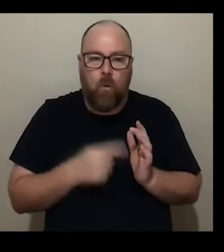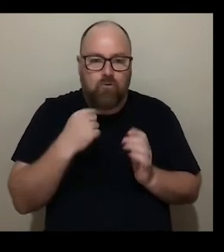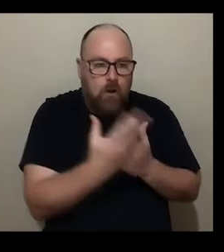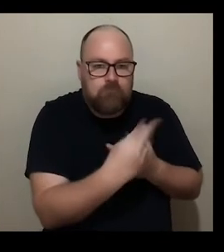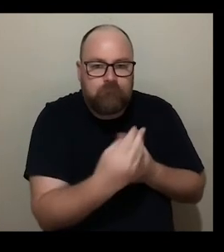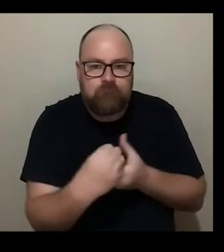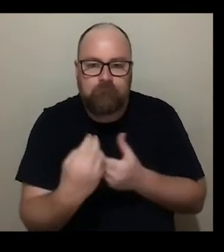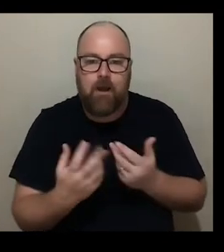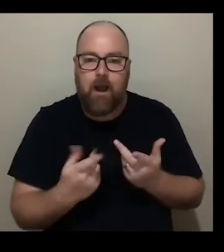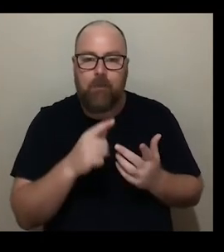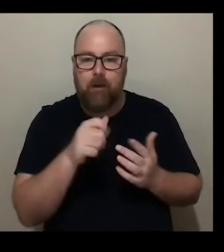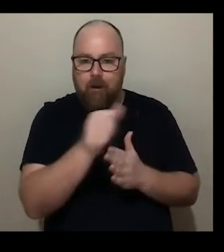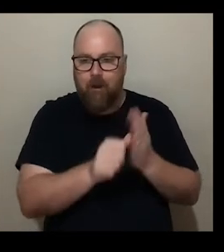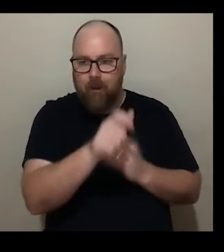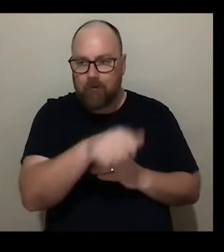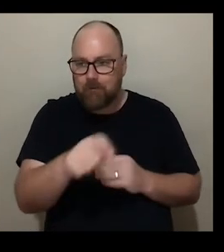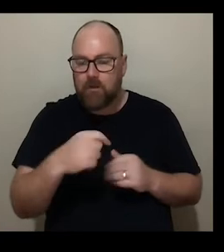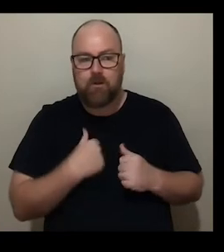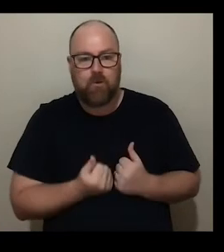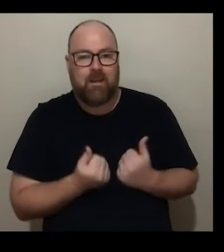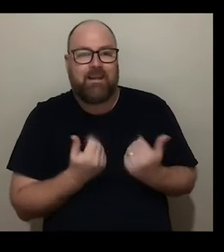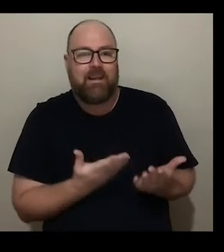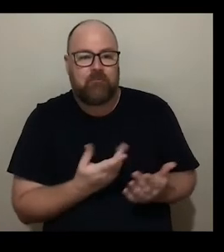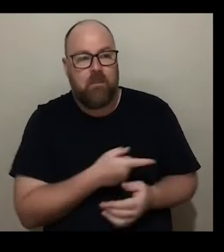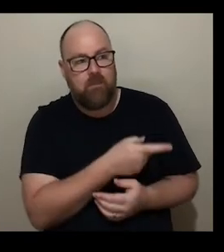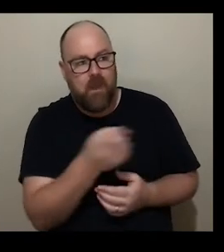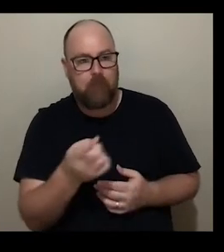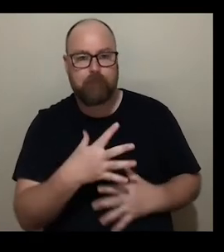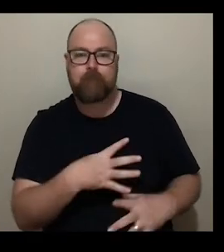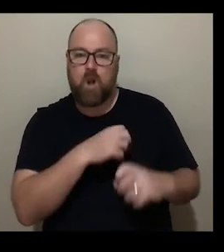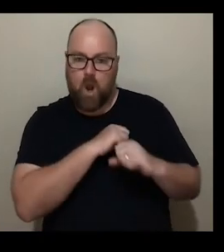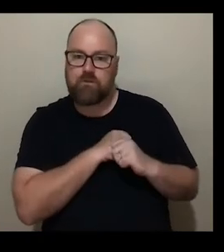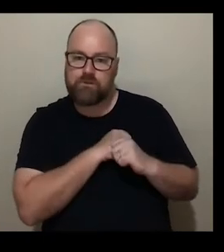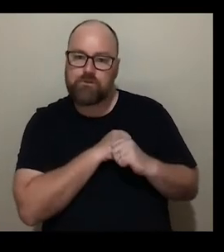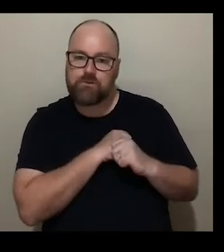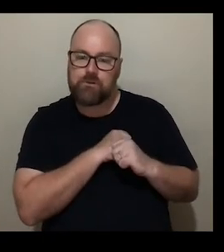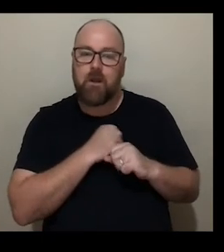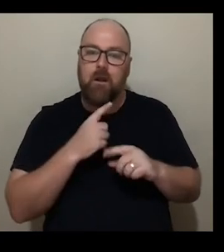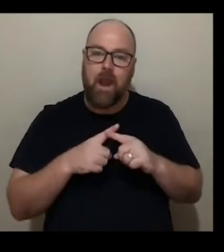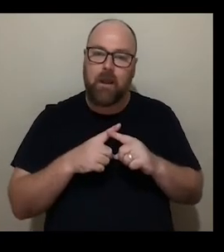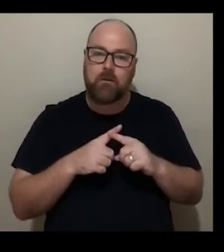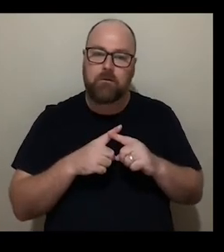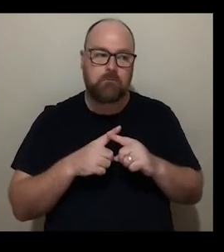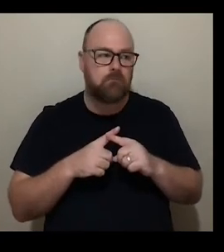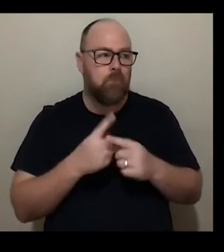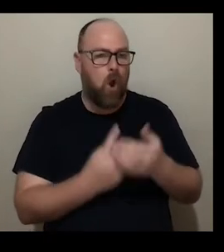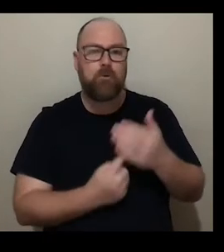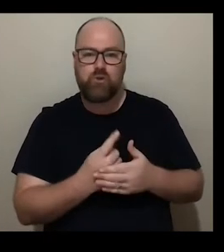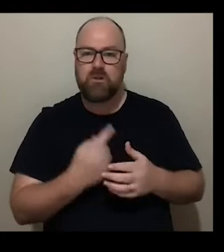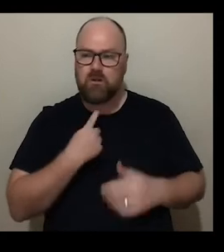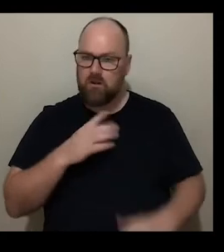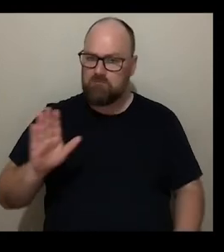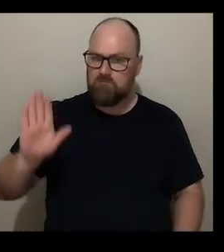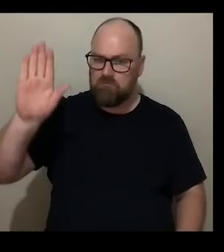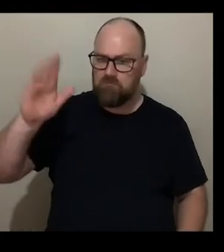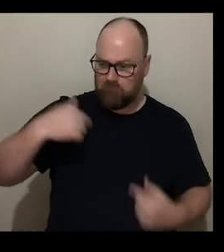engage with is to give artists the courage and the opportunity to say actually our stories matter